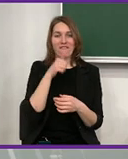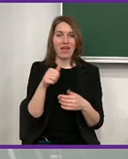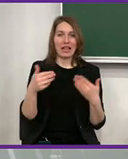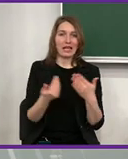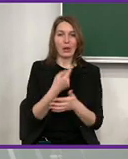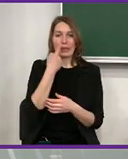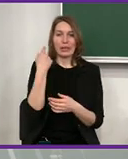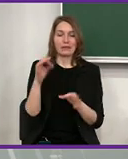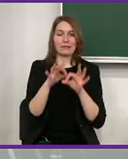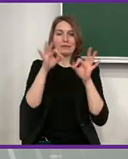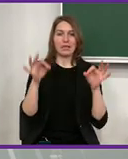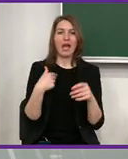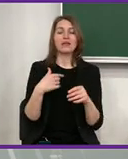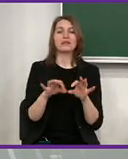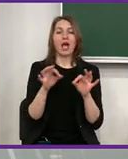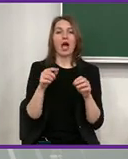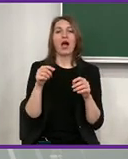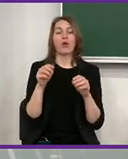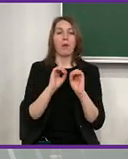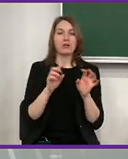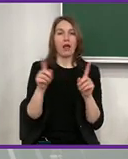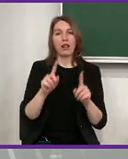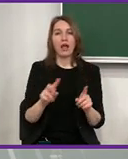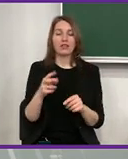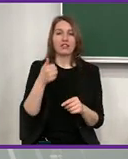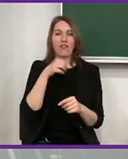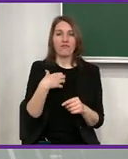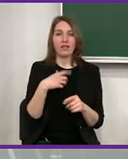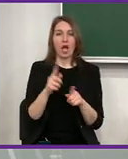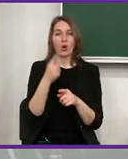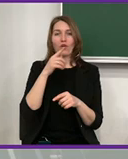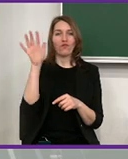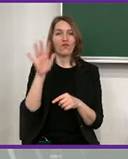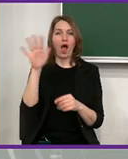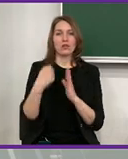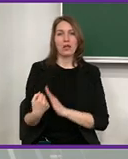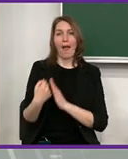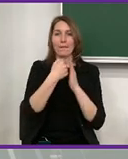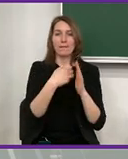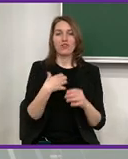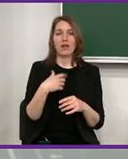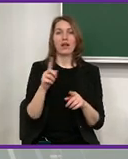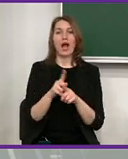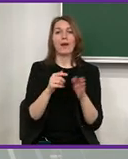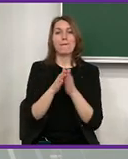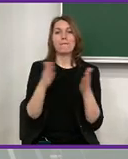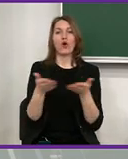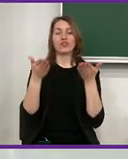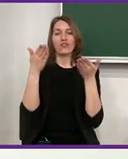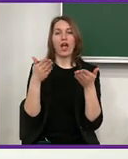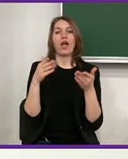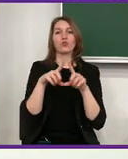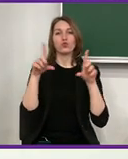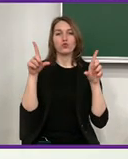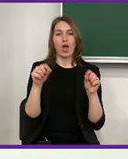say that we are just in the beginning. I told what our things are